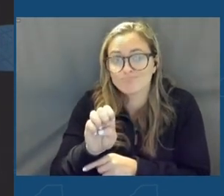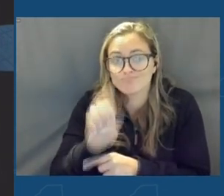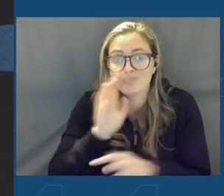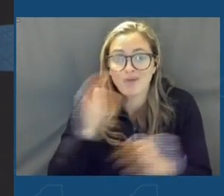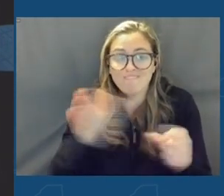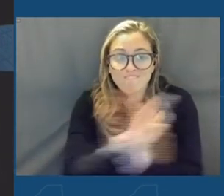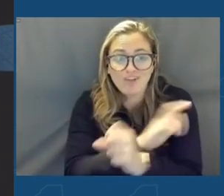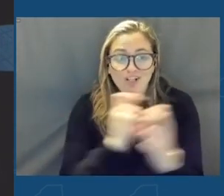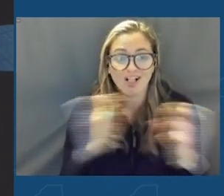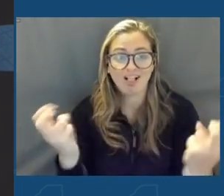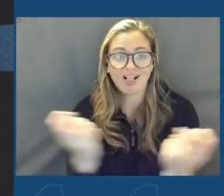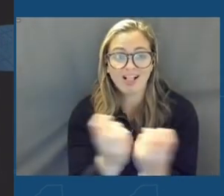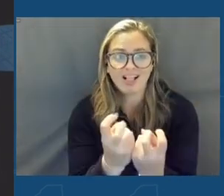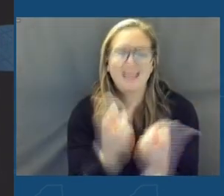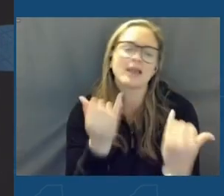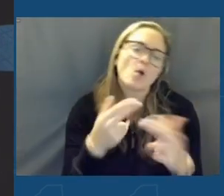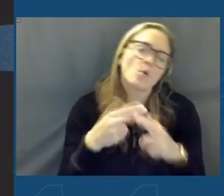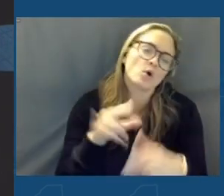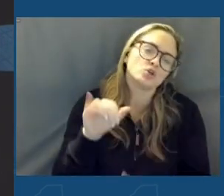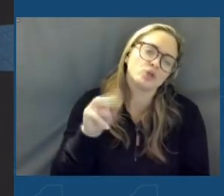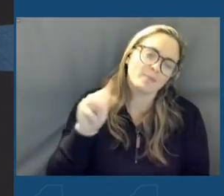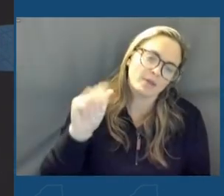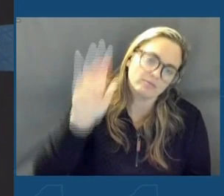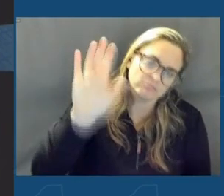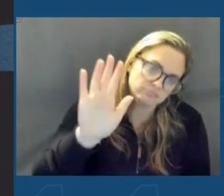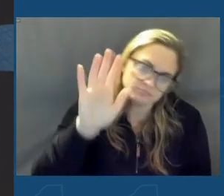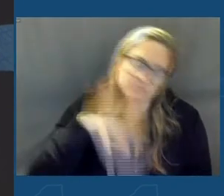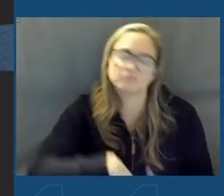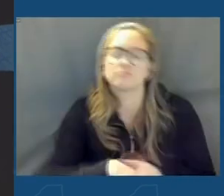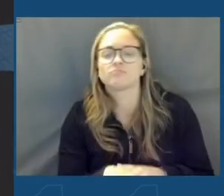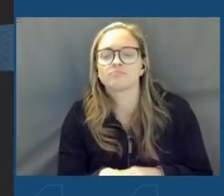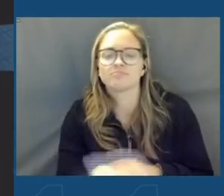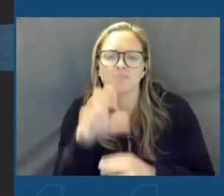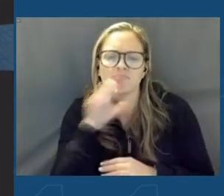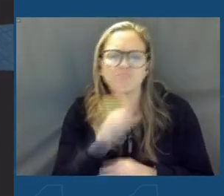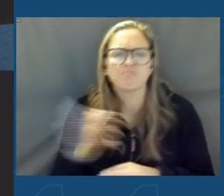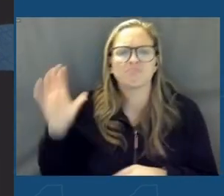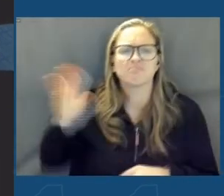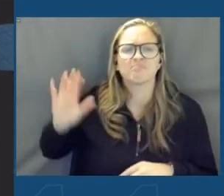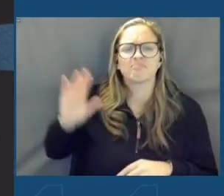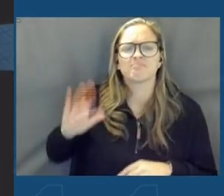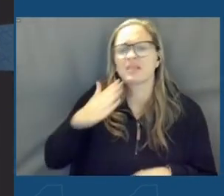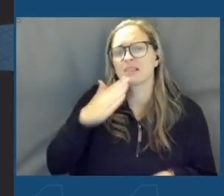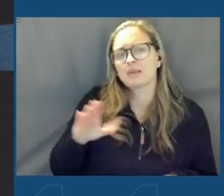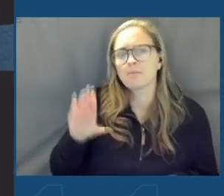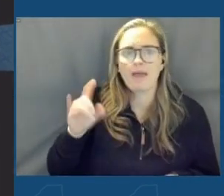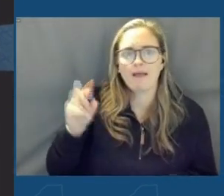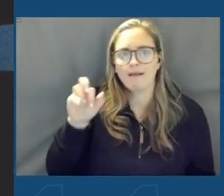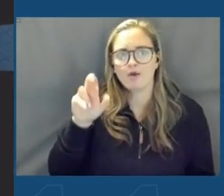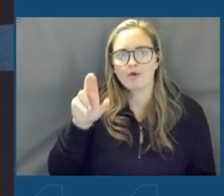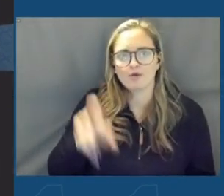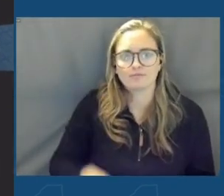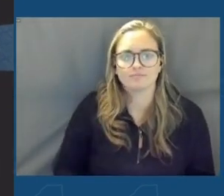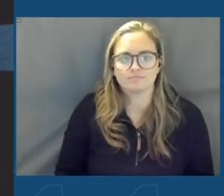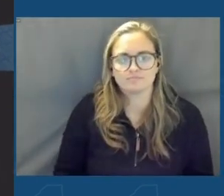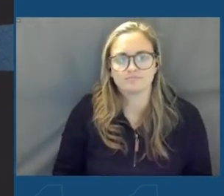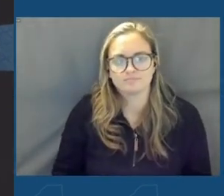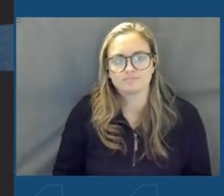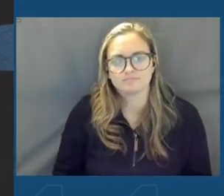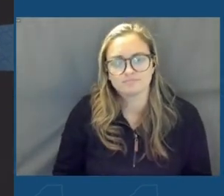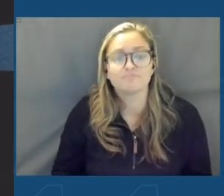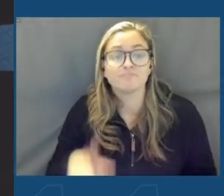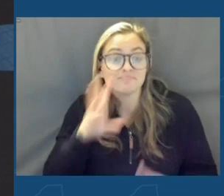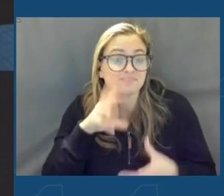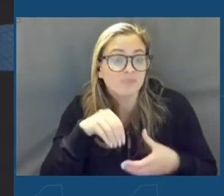Now we call it JMA. The old days it was the bad carrier. And it